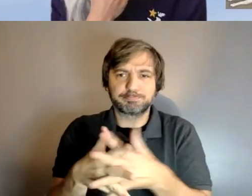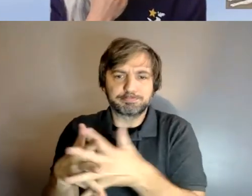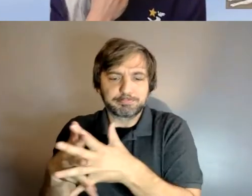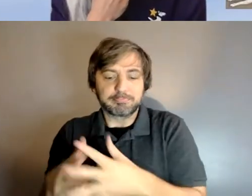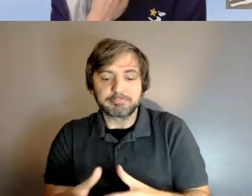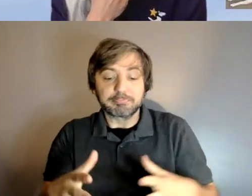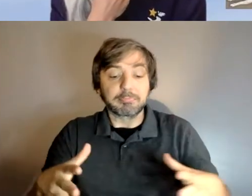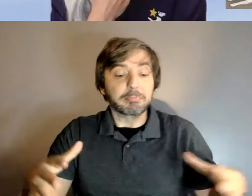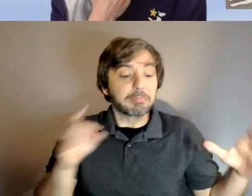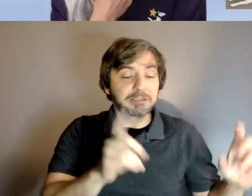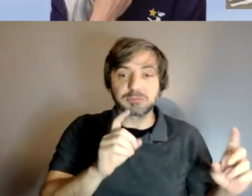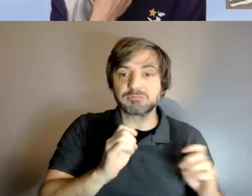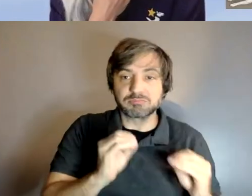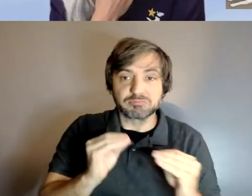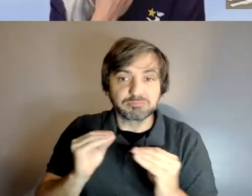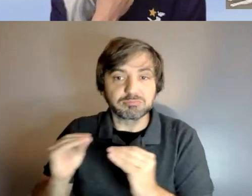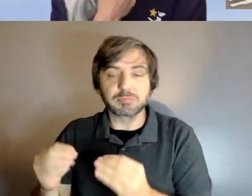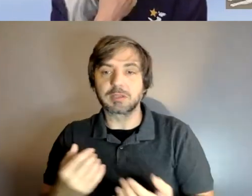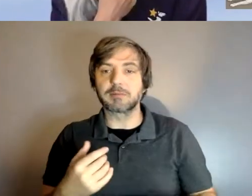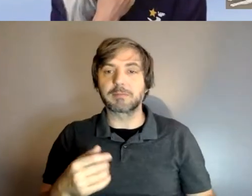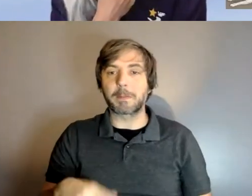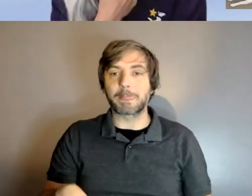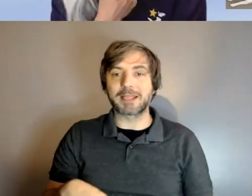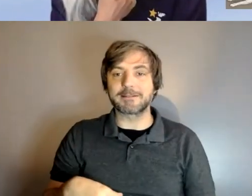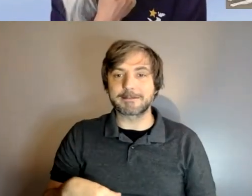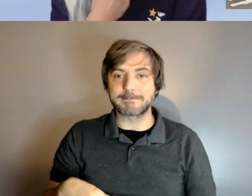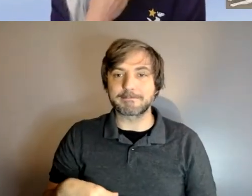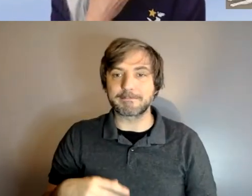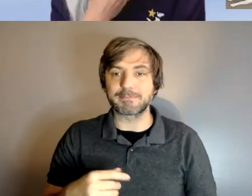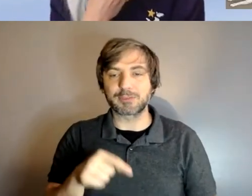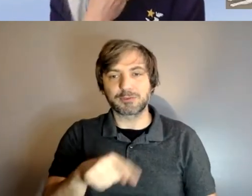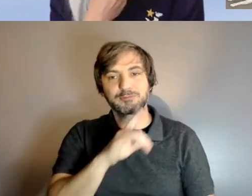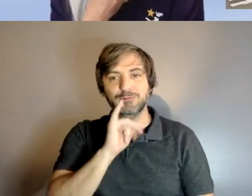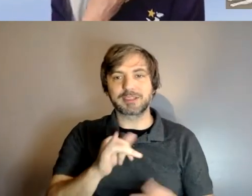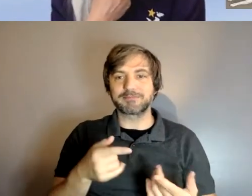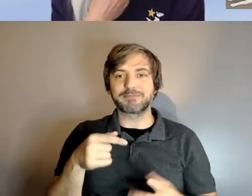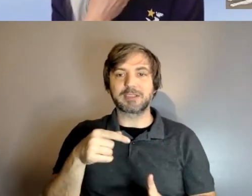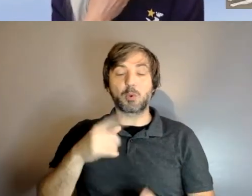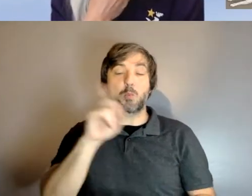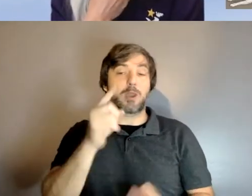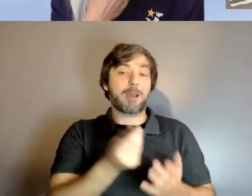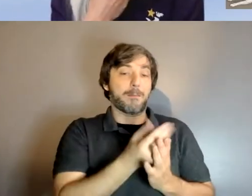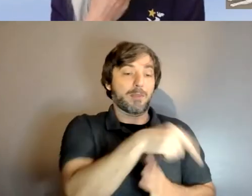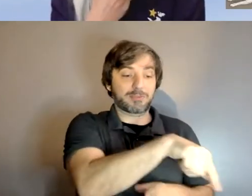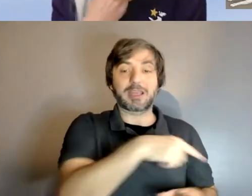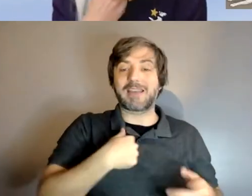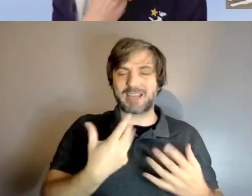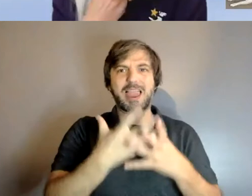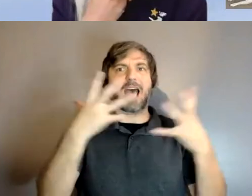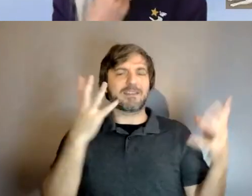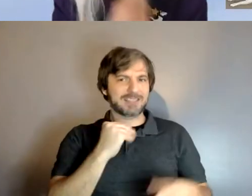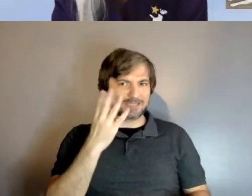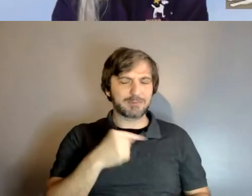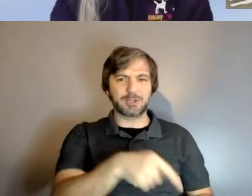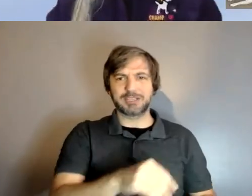his puppy raisers 13th puppy so she she had quite a bit of experience raising puppies for guide dogs um and